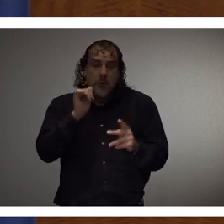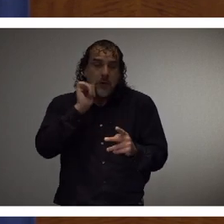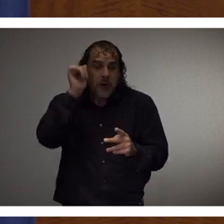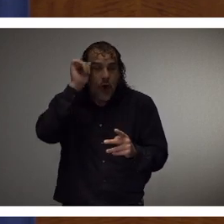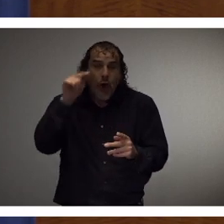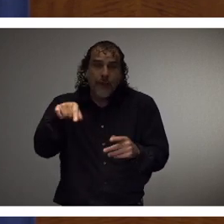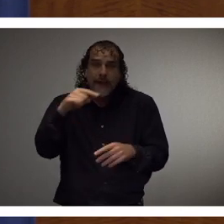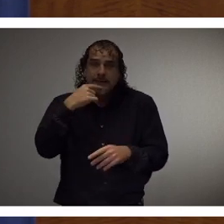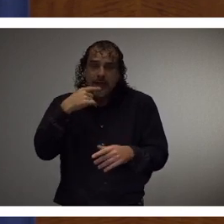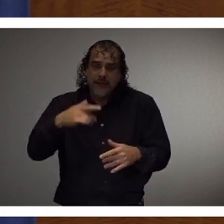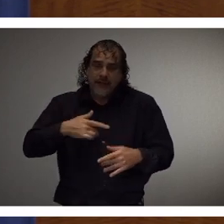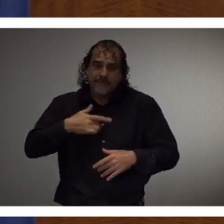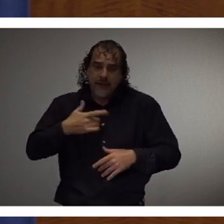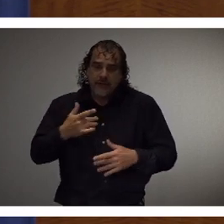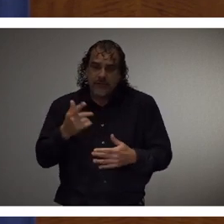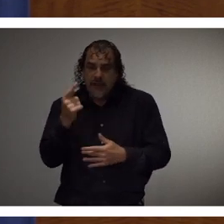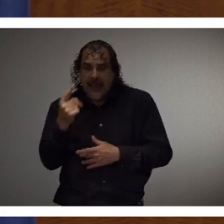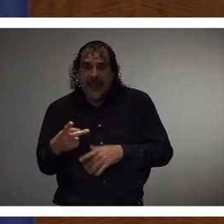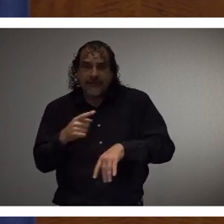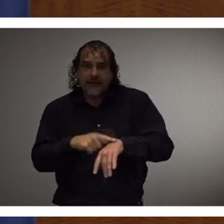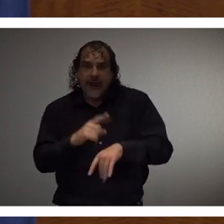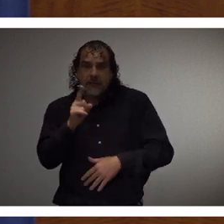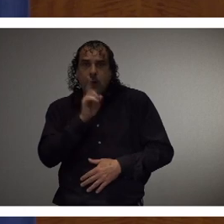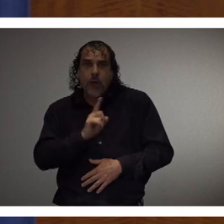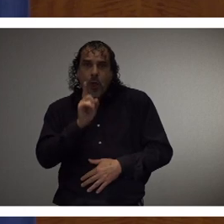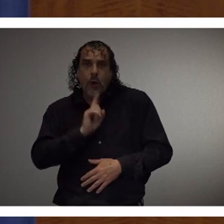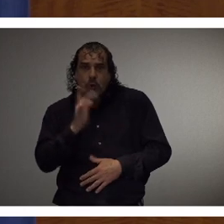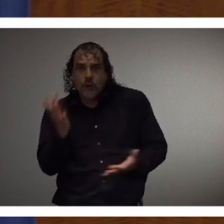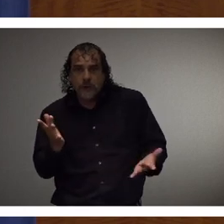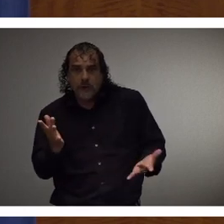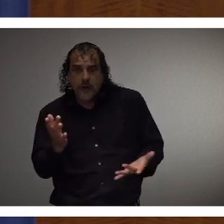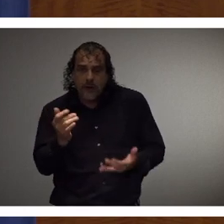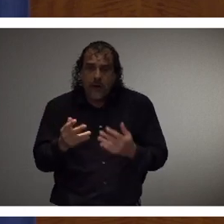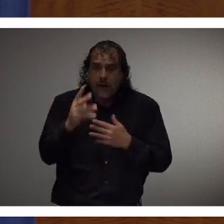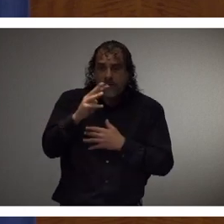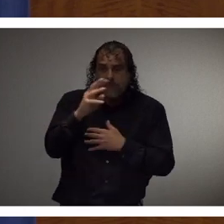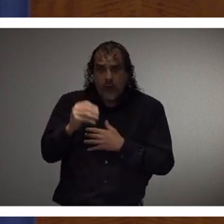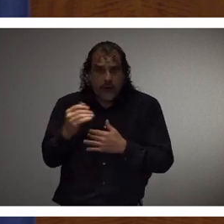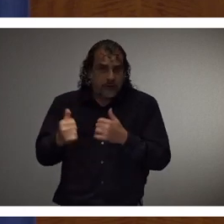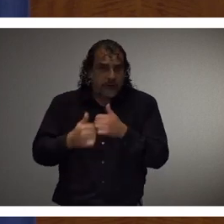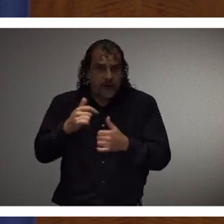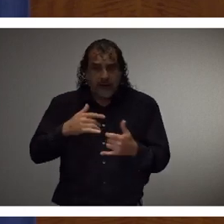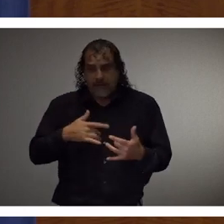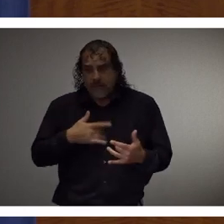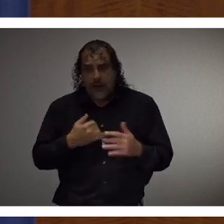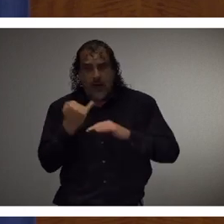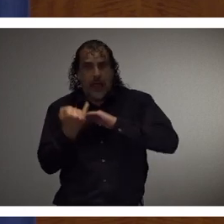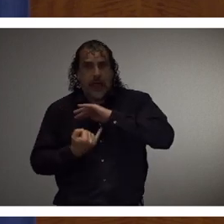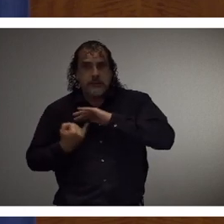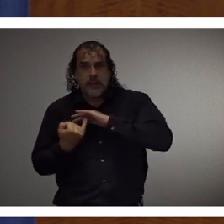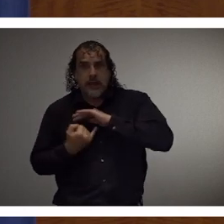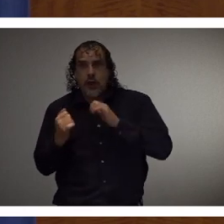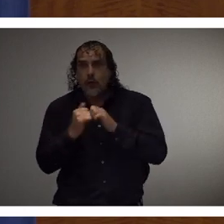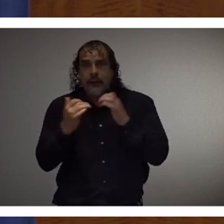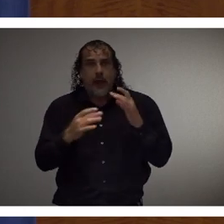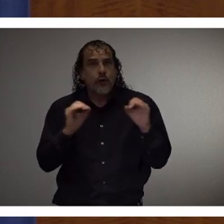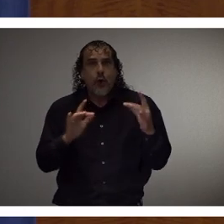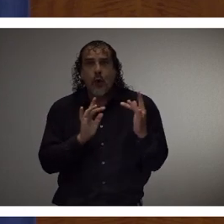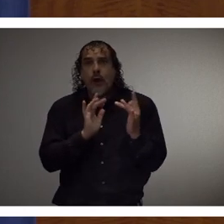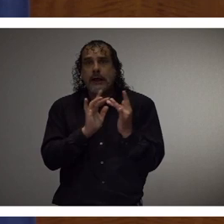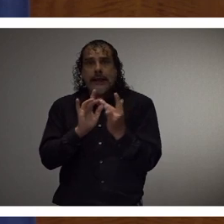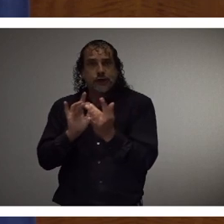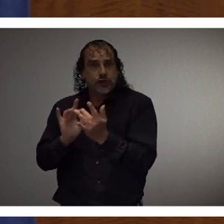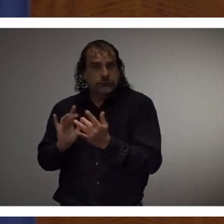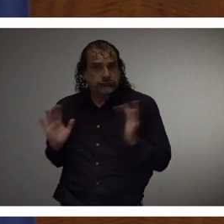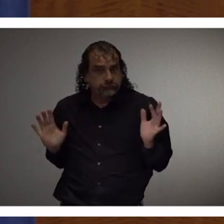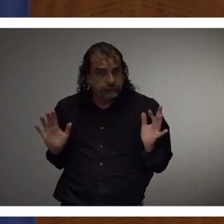feel alone. 40 percent felt isolated without meaningful connections. A